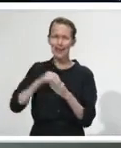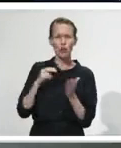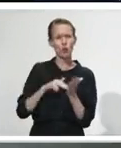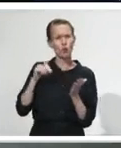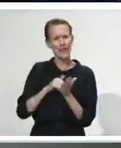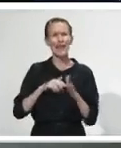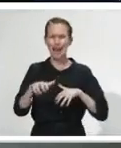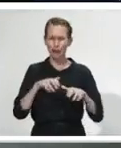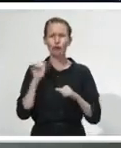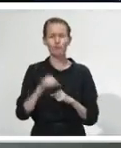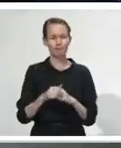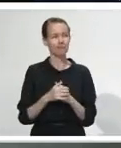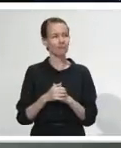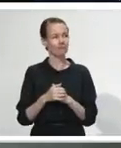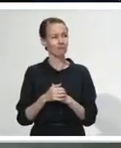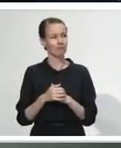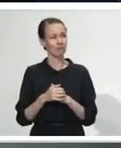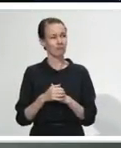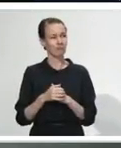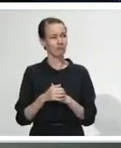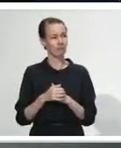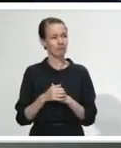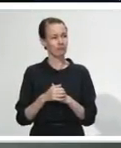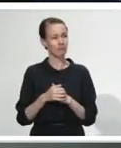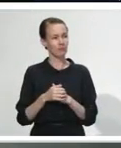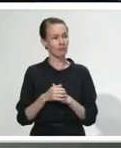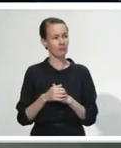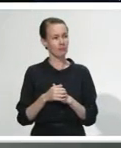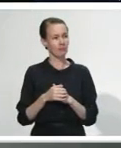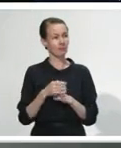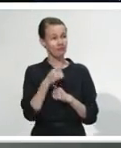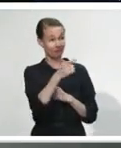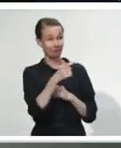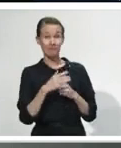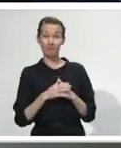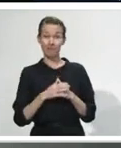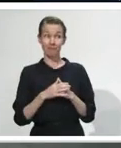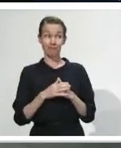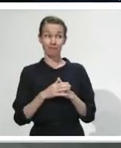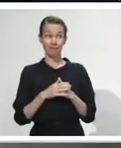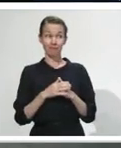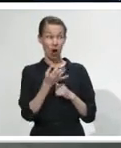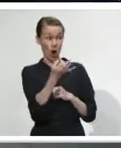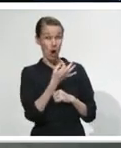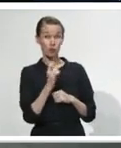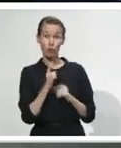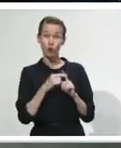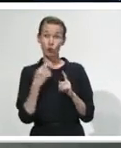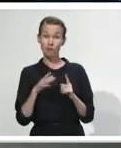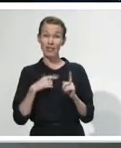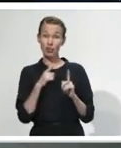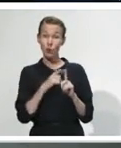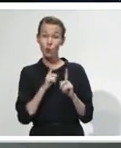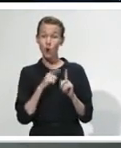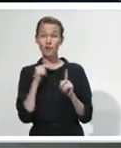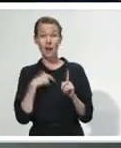Have you sent a message of congratulations to Prime Minister Johnson? Yes, I have. Just congratulating him on behalf of New Zealand for the birth